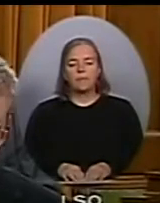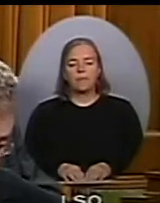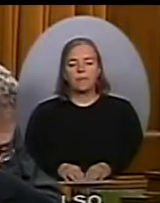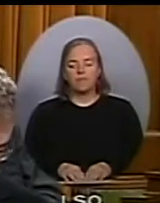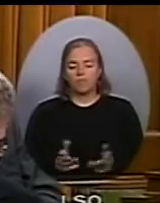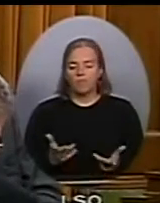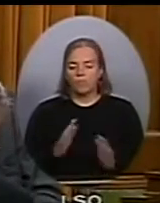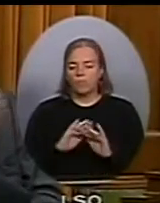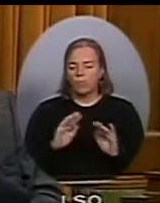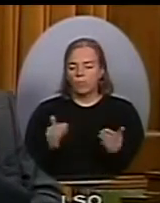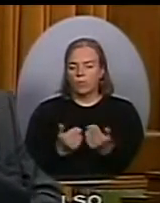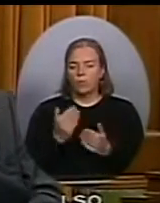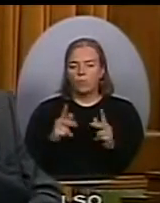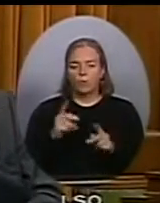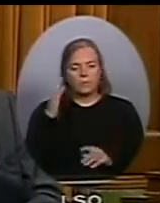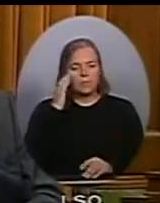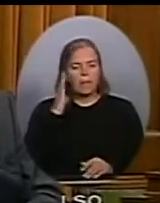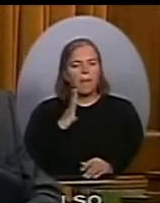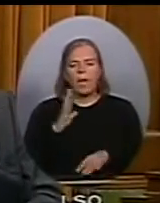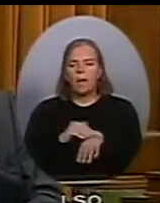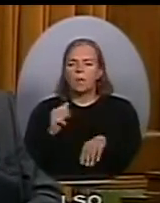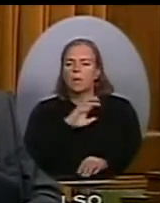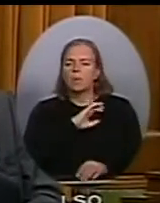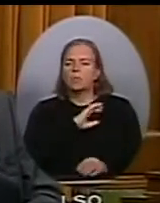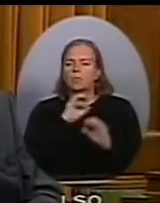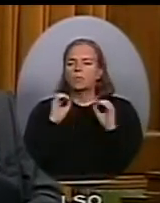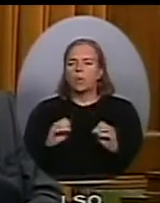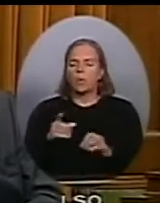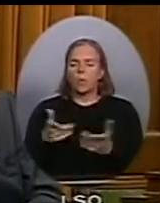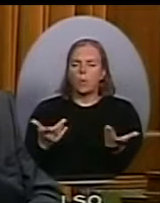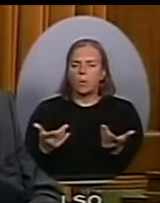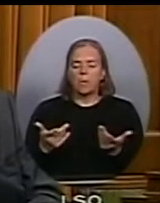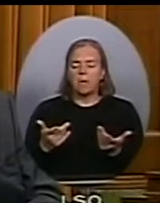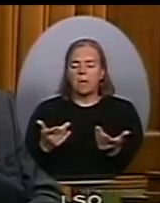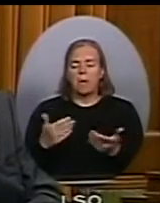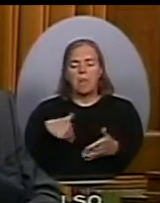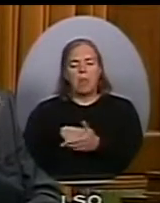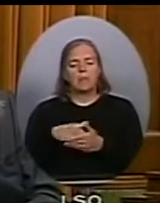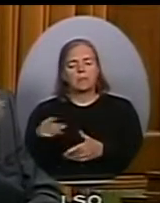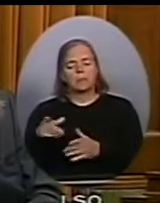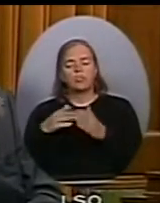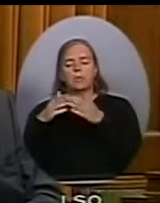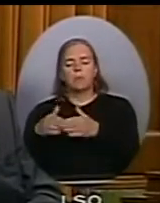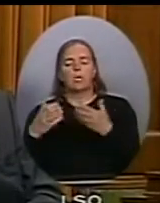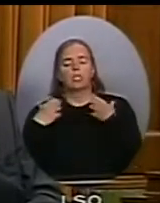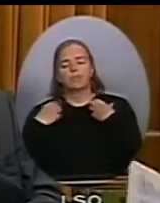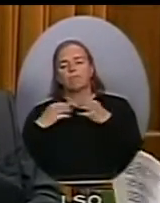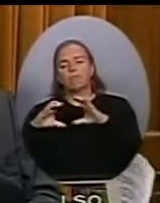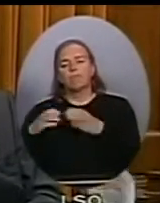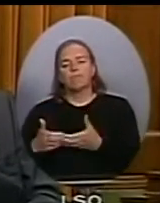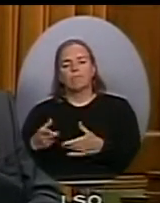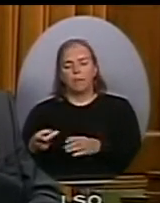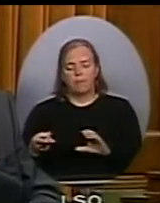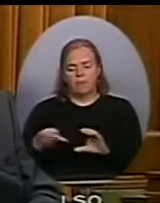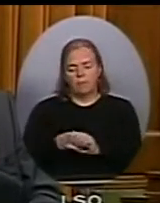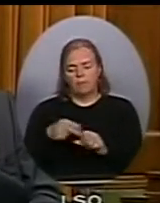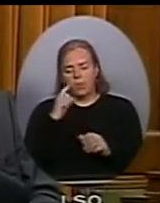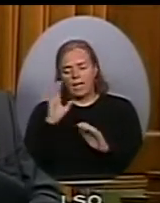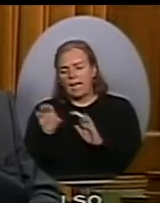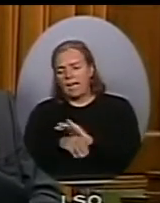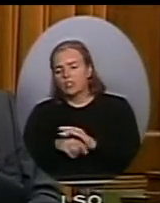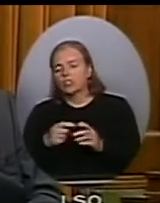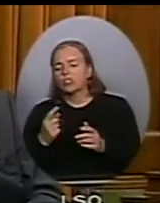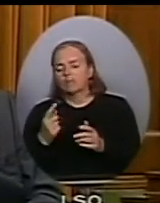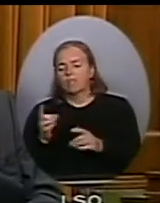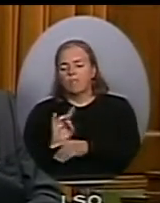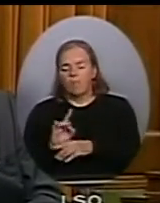-camera committee that was part of the original cover-up. So who on that committee was part of the $90,000 whitewash, and will they be allowed to partake in